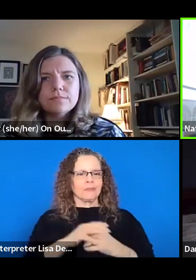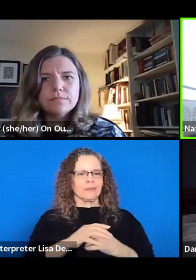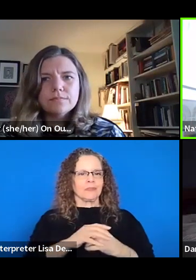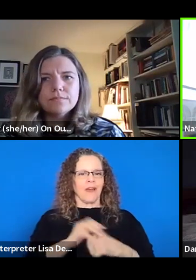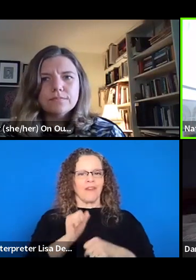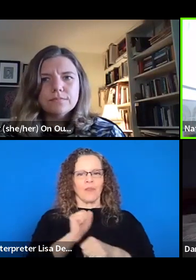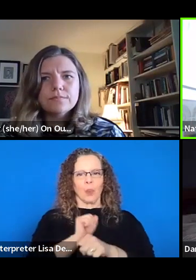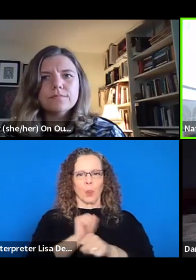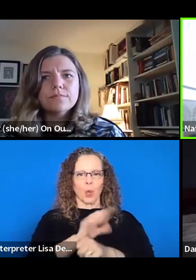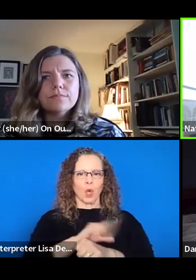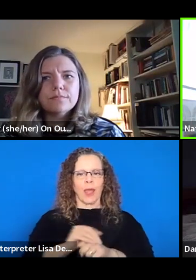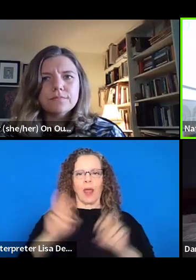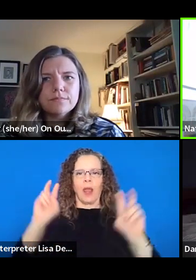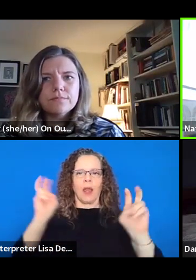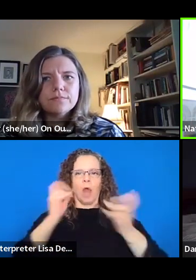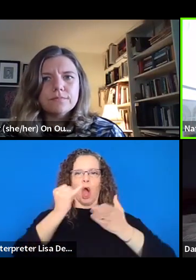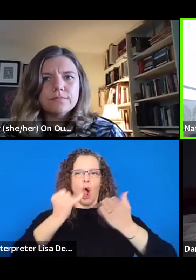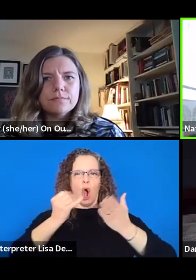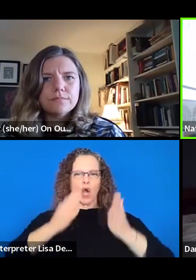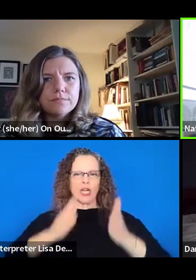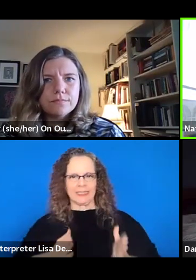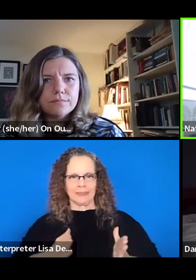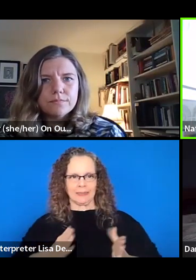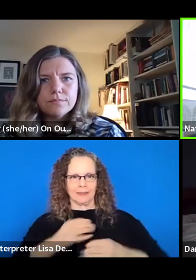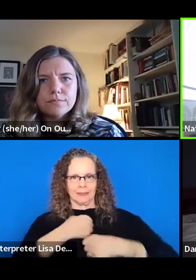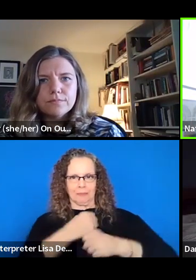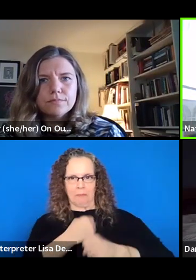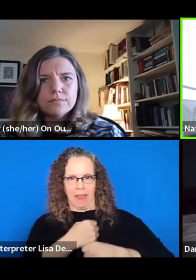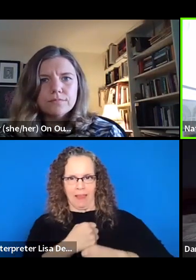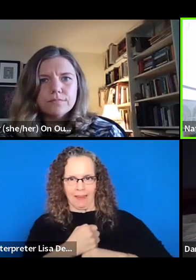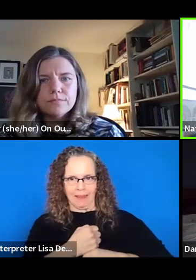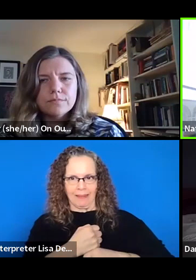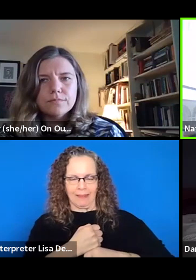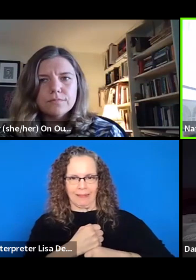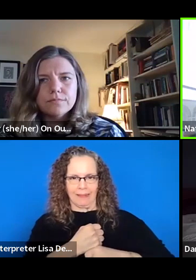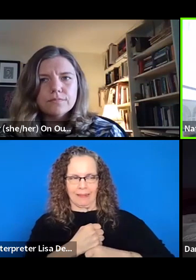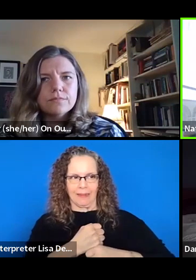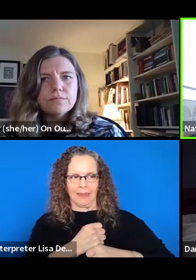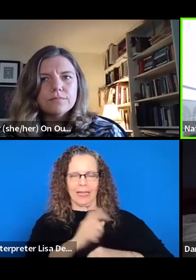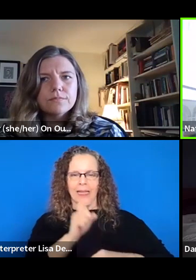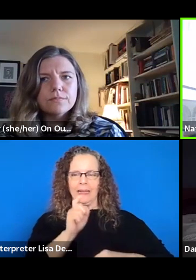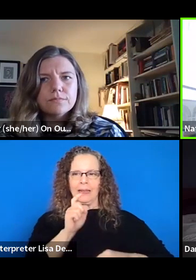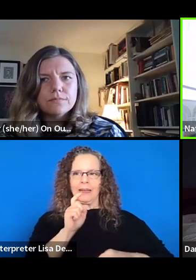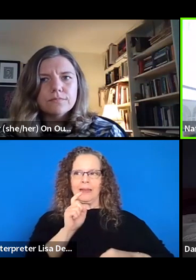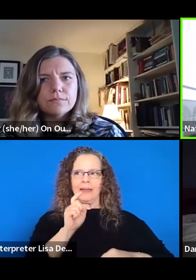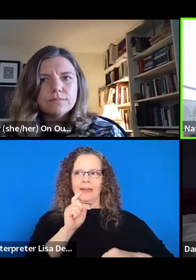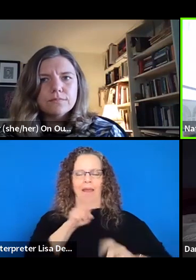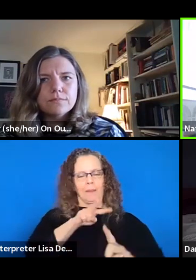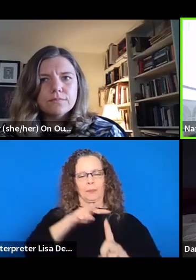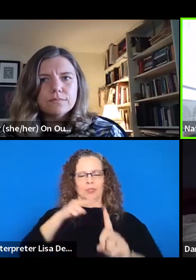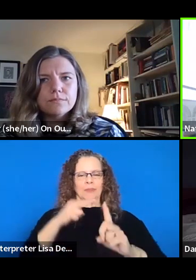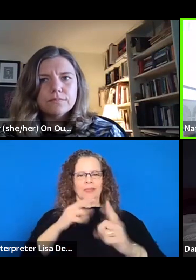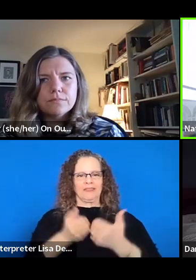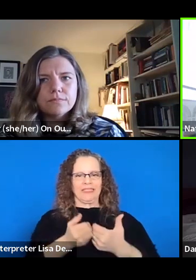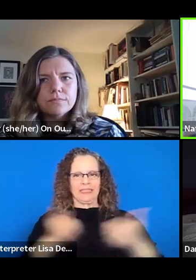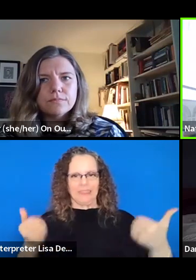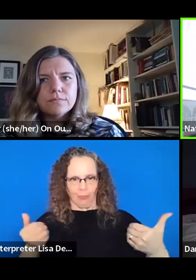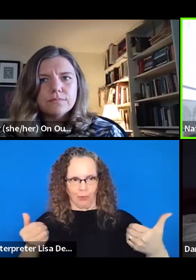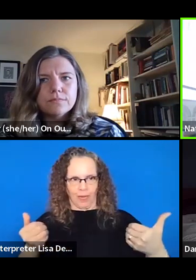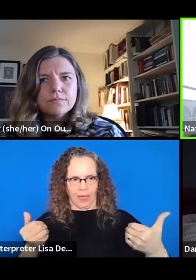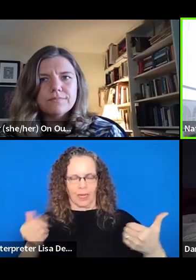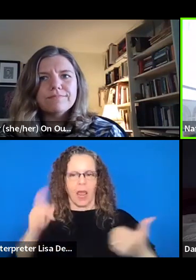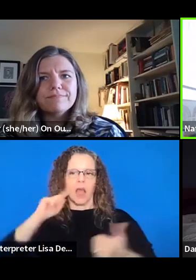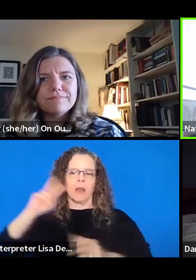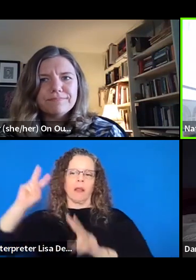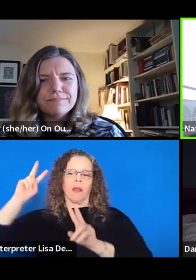unquote artists are expected to produce as part of their art, which is separate and weirdly lesser valued